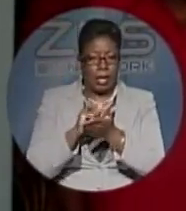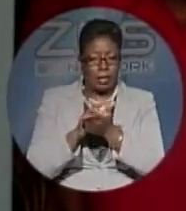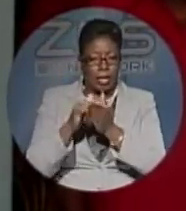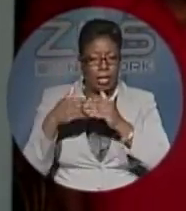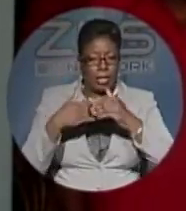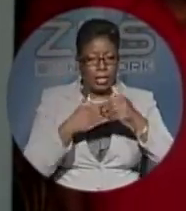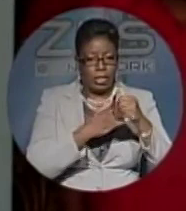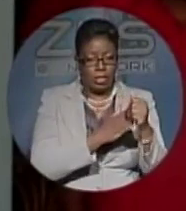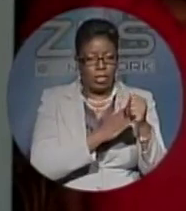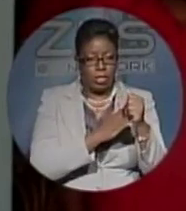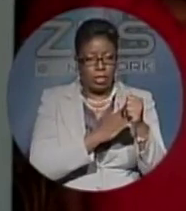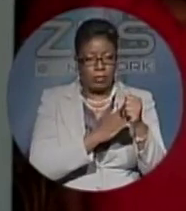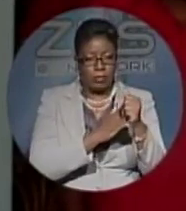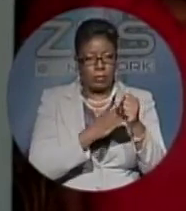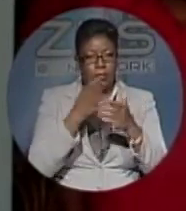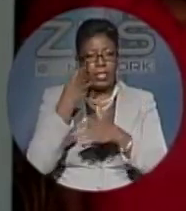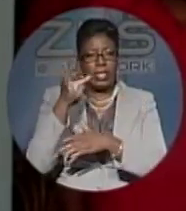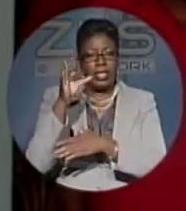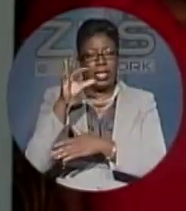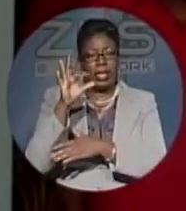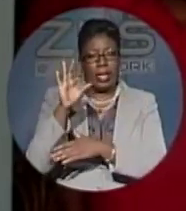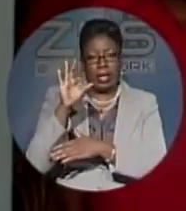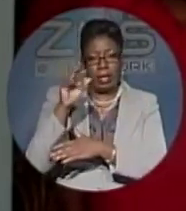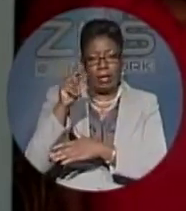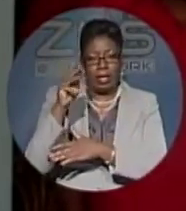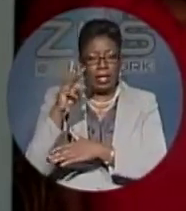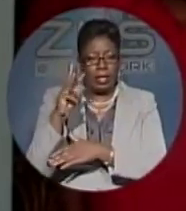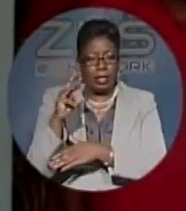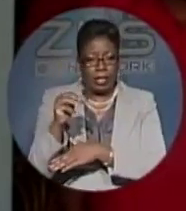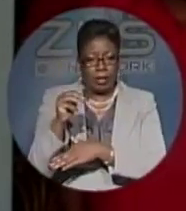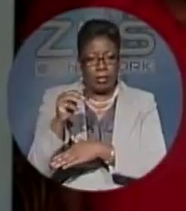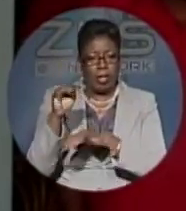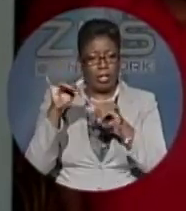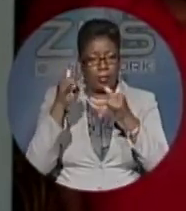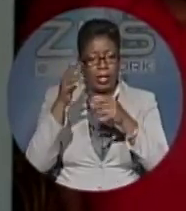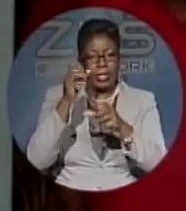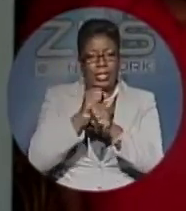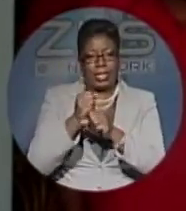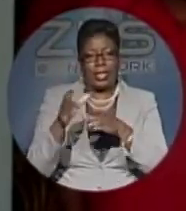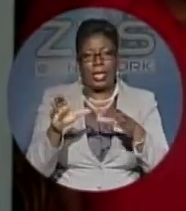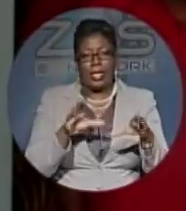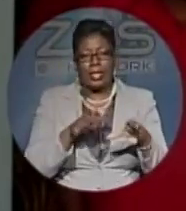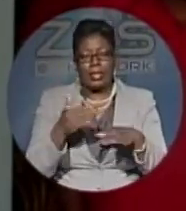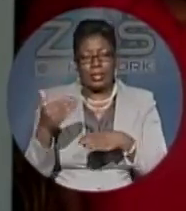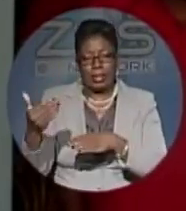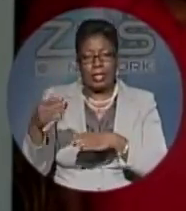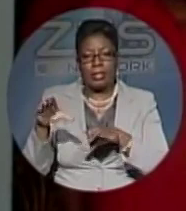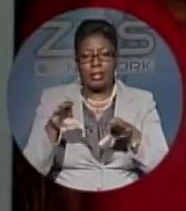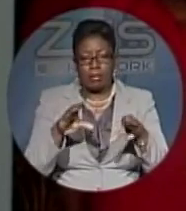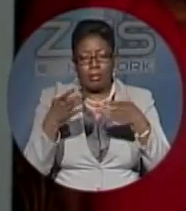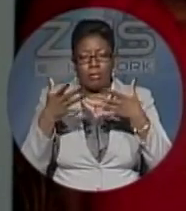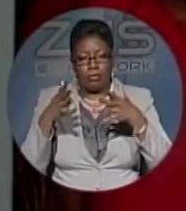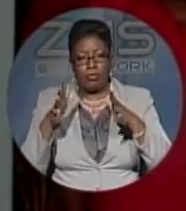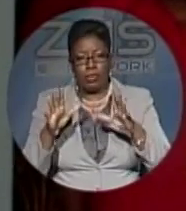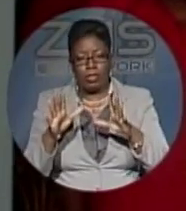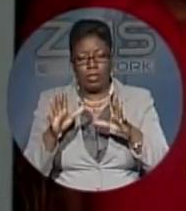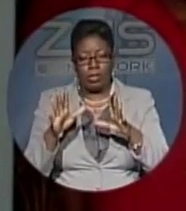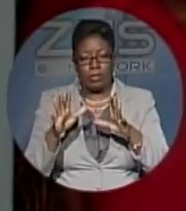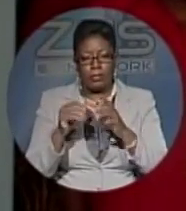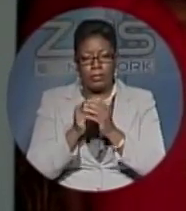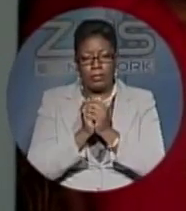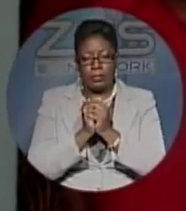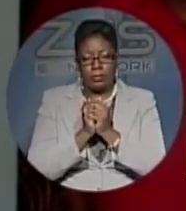basically the FNM has proven to be the party of action, getting things done. Even in a global recession, we've seen many countries around the world